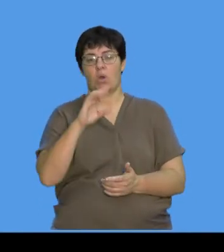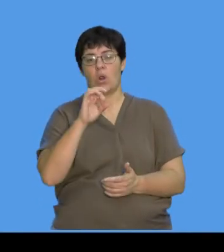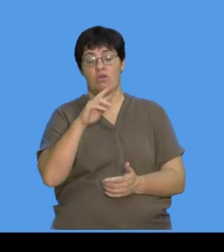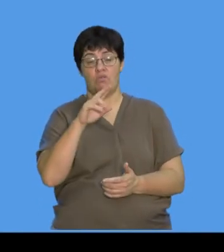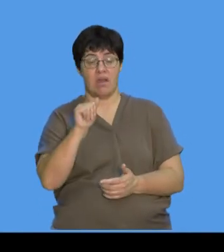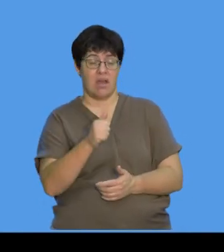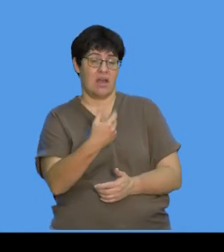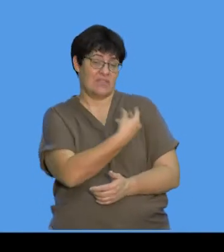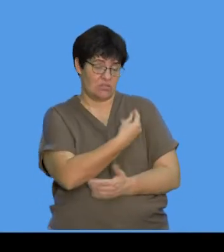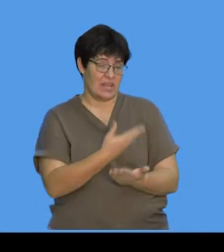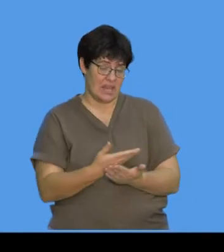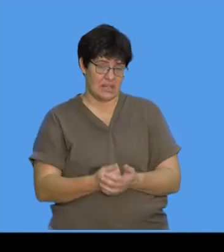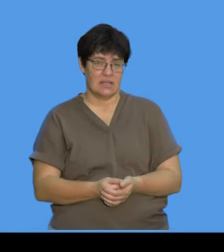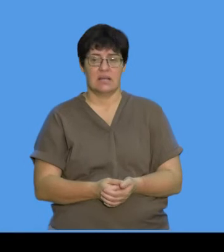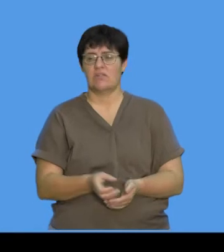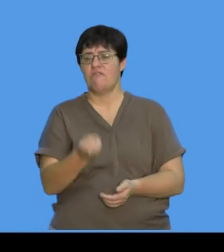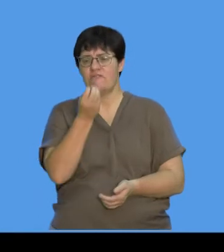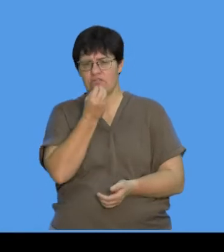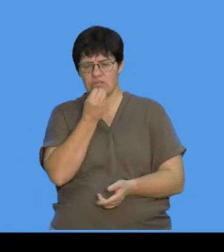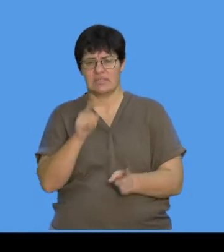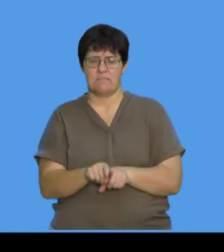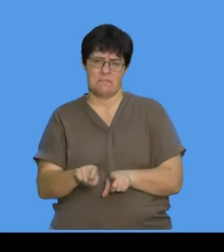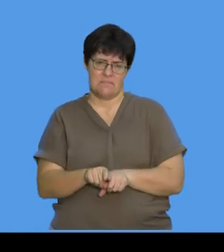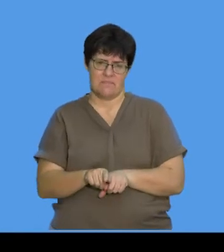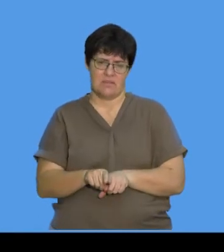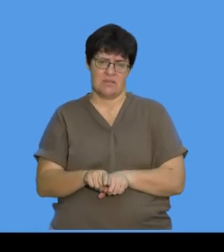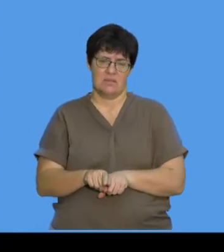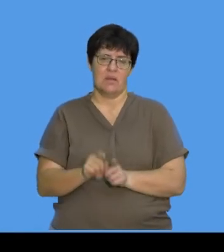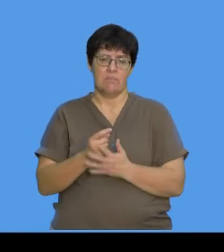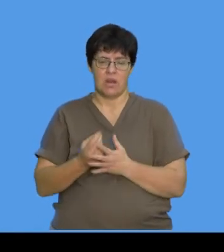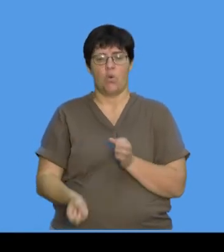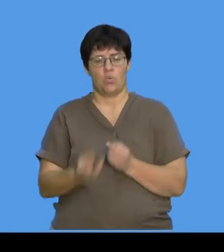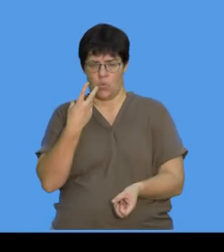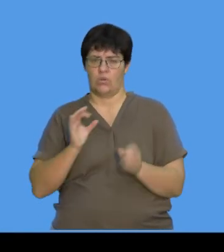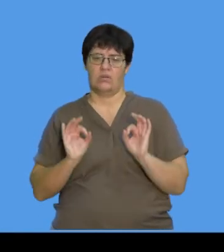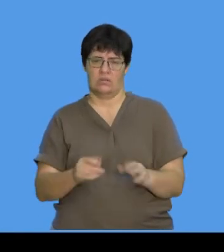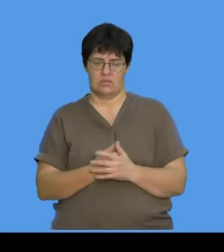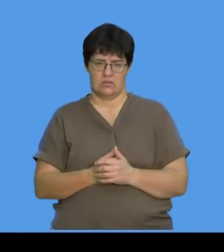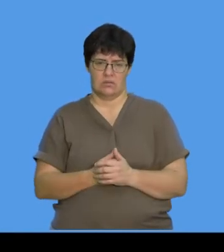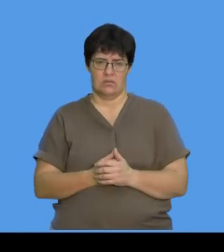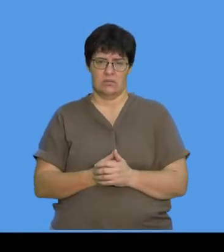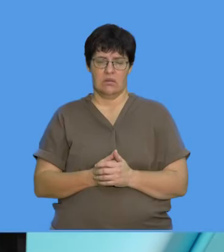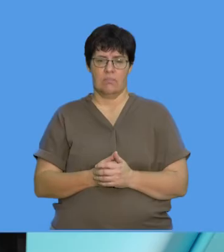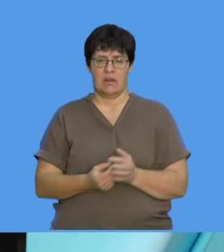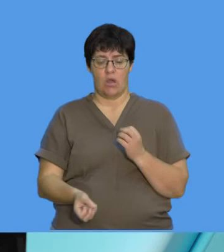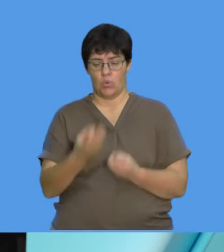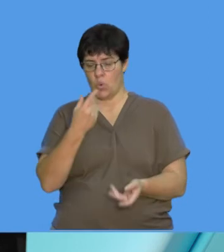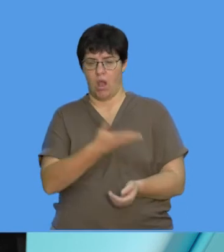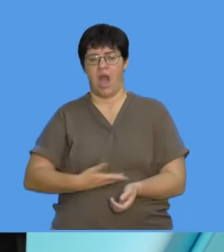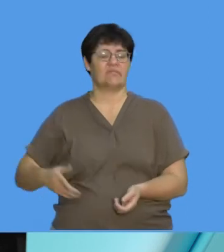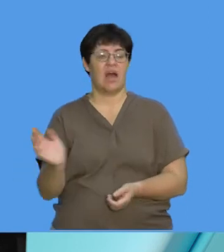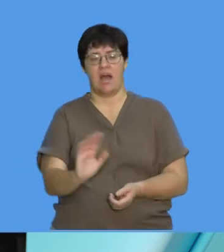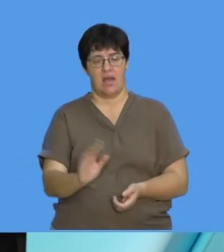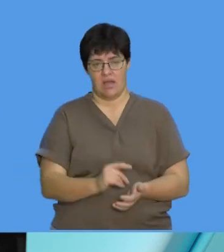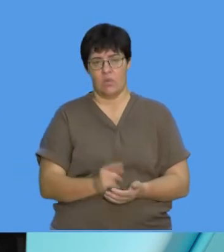can have cholera vaccinations, right, but your food. Also, make sure that your food is cooked. Don't, don't undercook